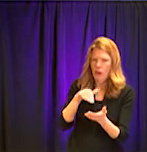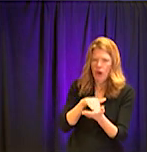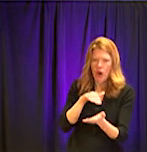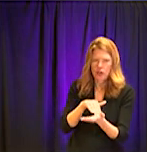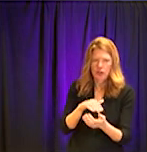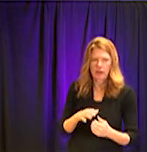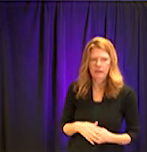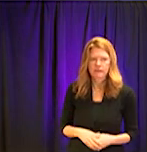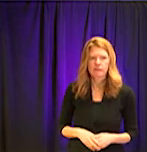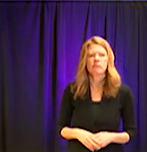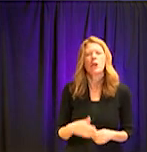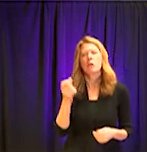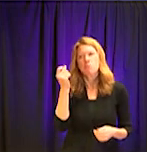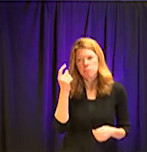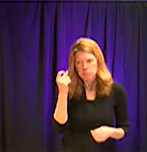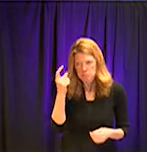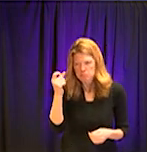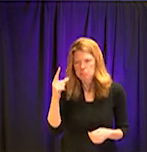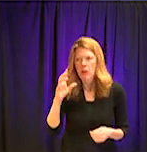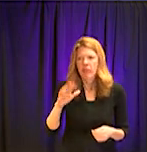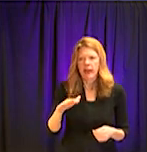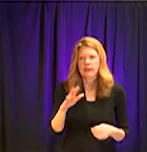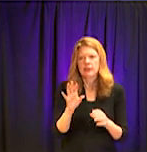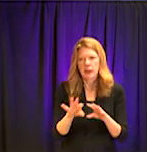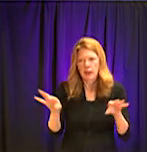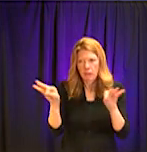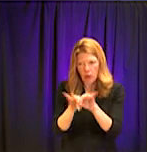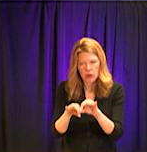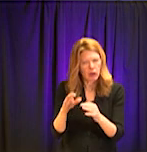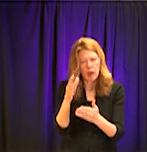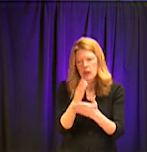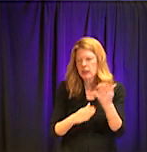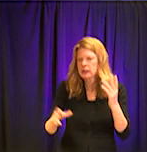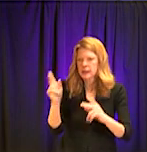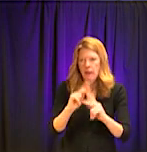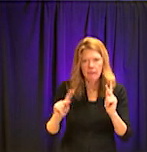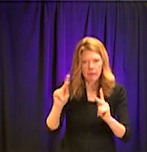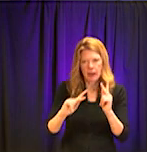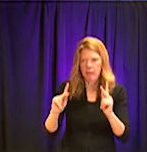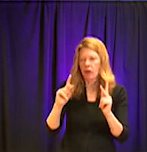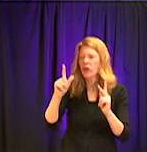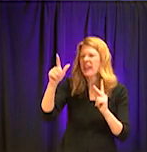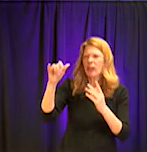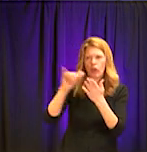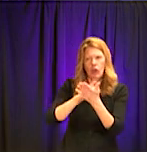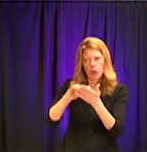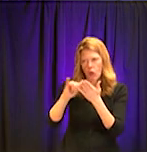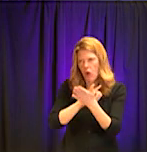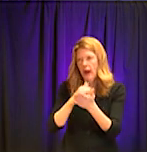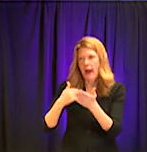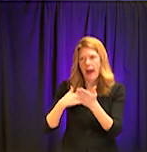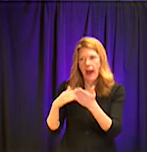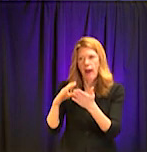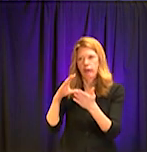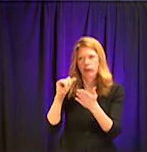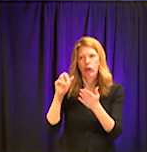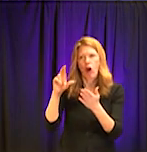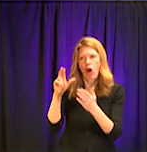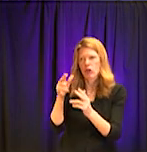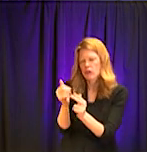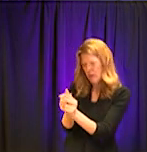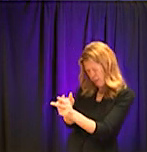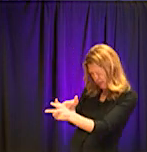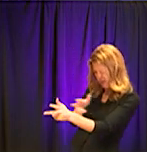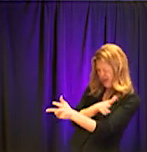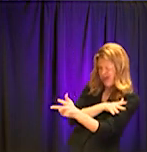Okay. And that makes sense because we're seeing, uh, cars wrapped around blocks and blocks in New York and other places where they're doing this. Very limited number of tests.